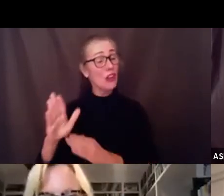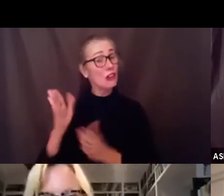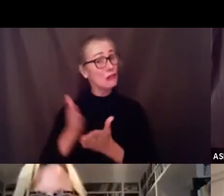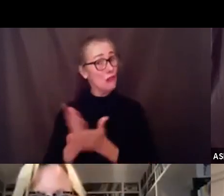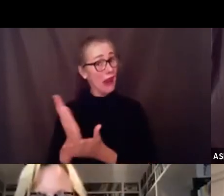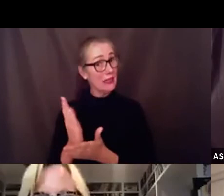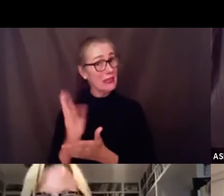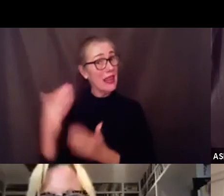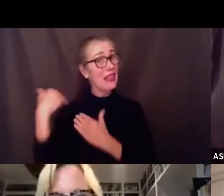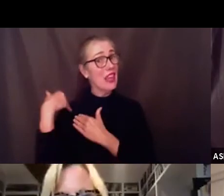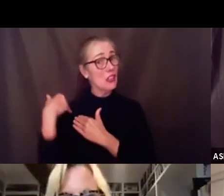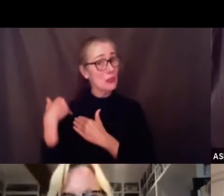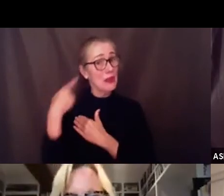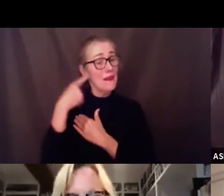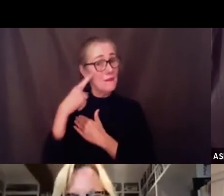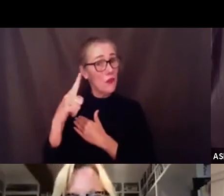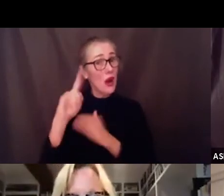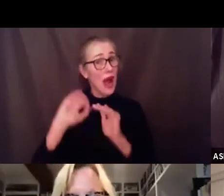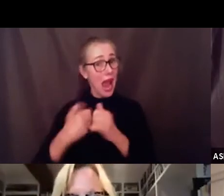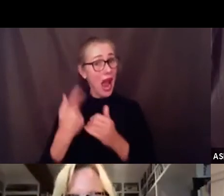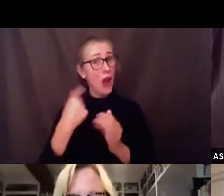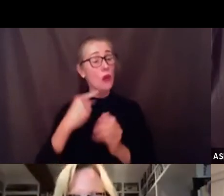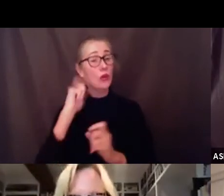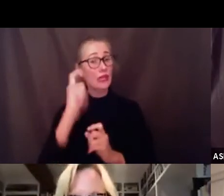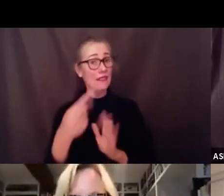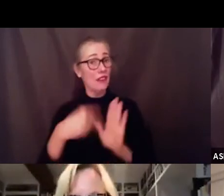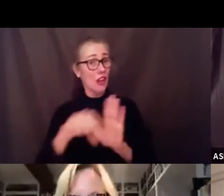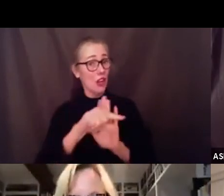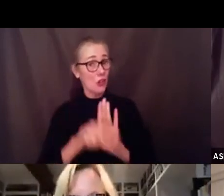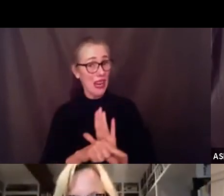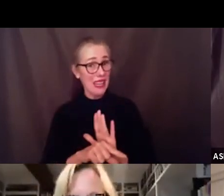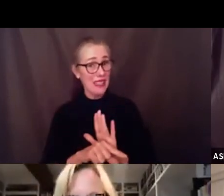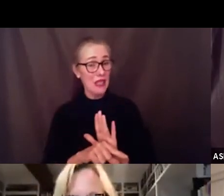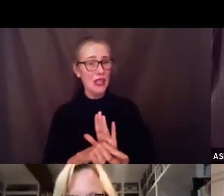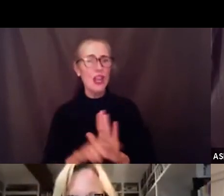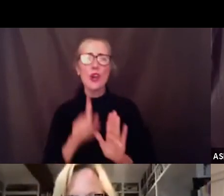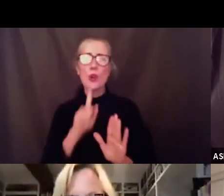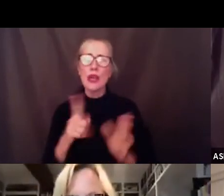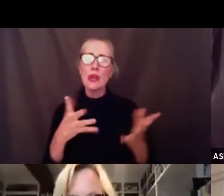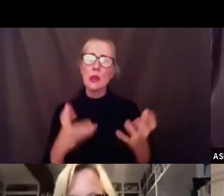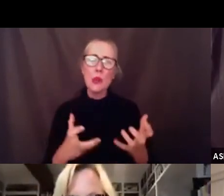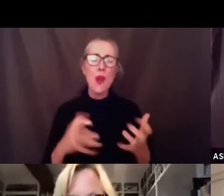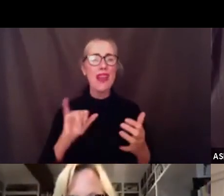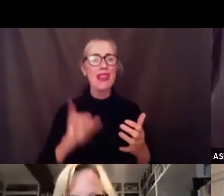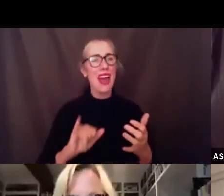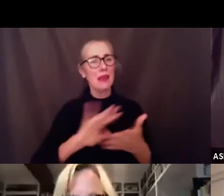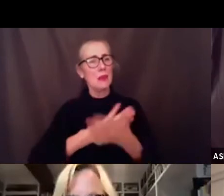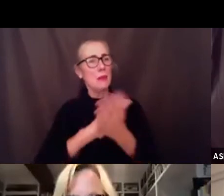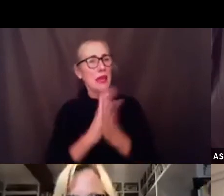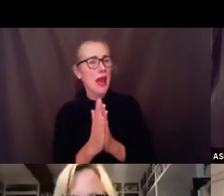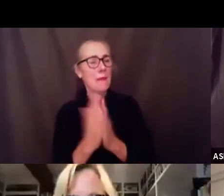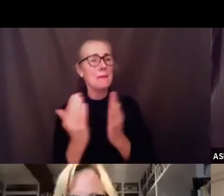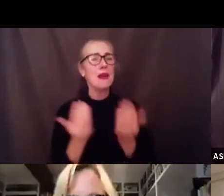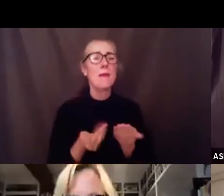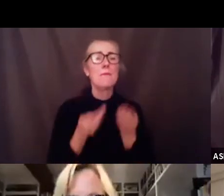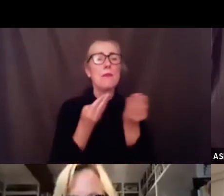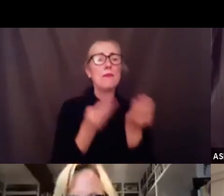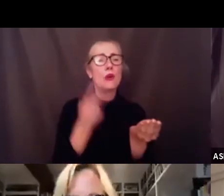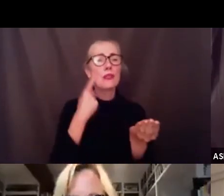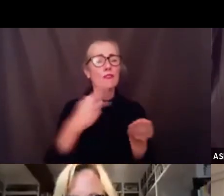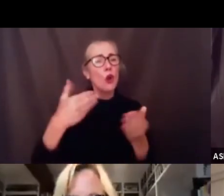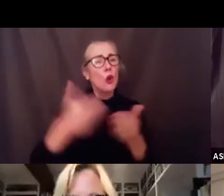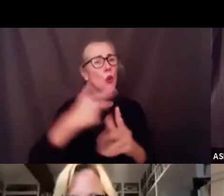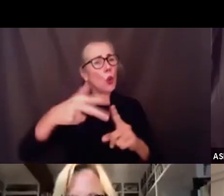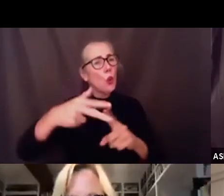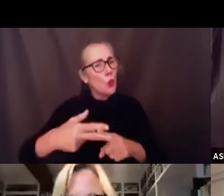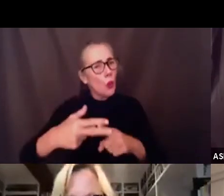creates an onerous burden um and that's at that level of conversation for the varying circumstances so that there can be support for teachers and